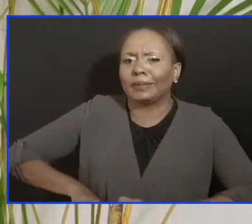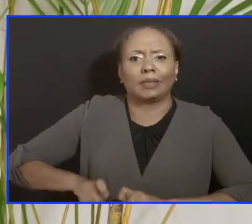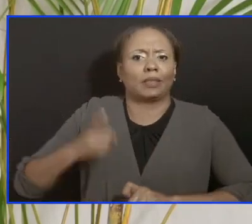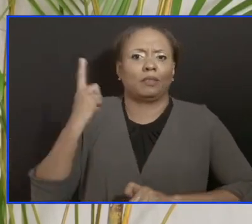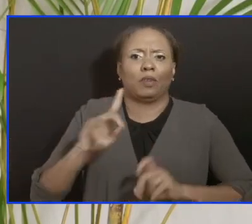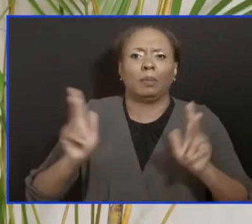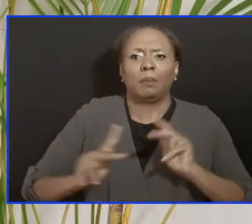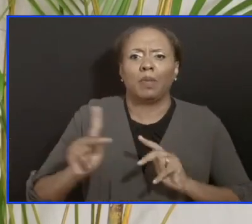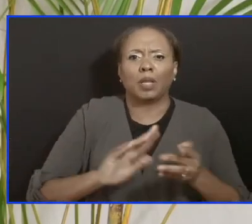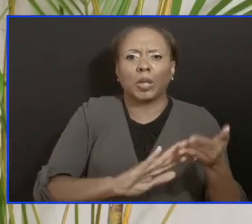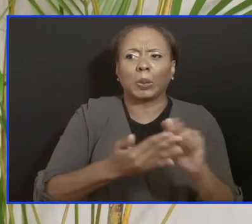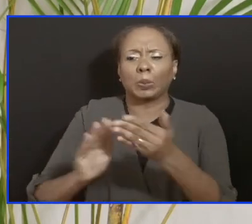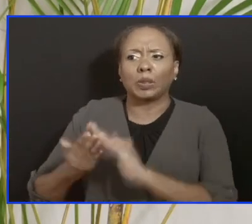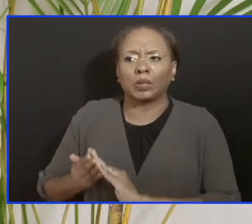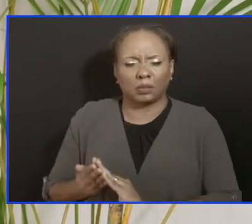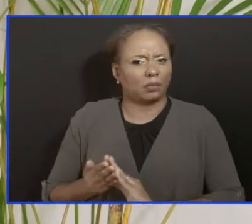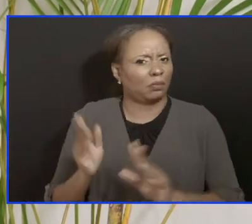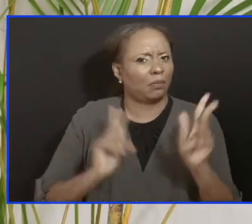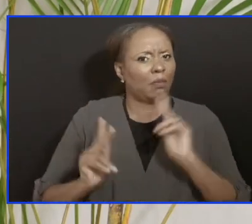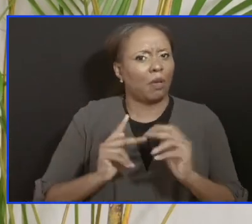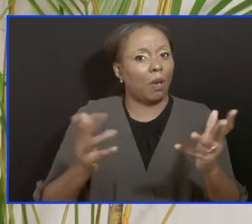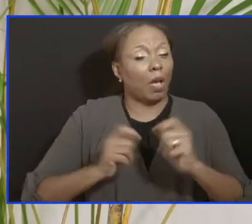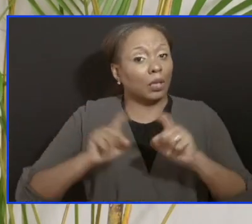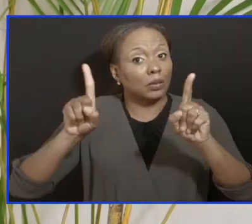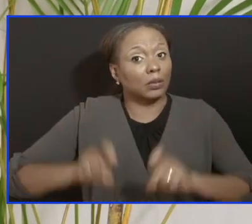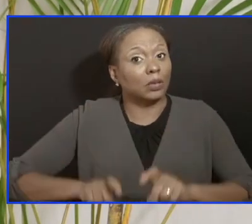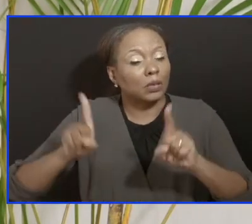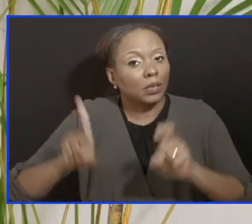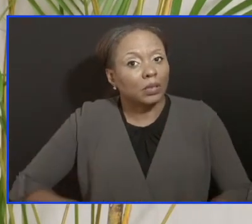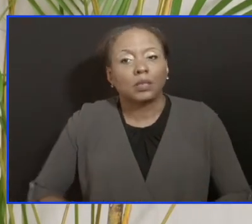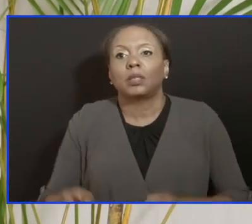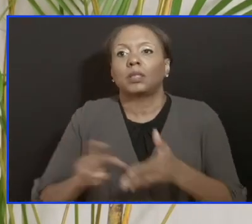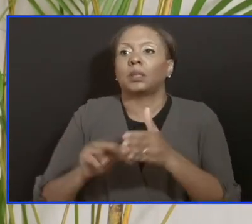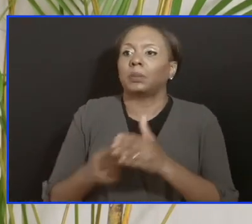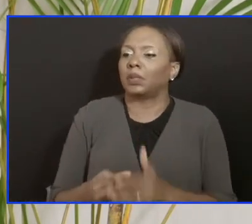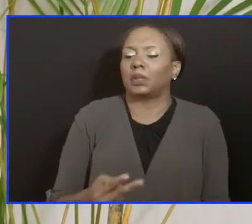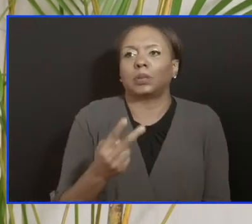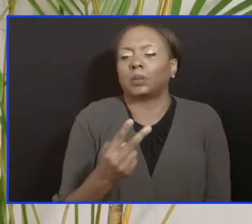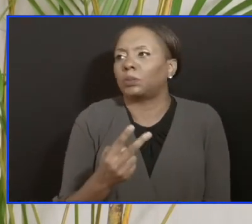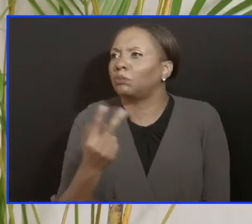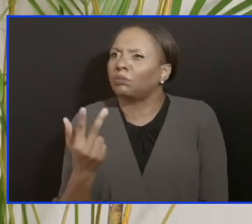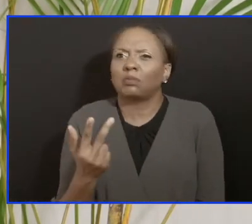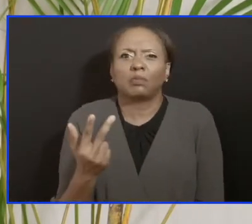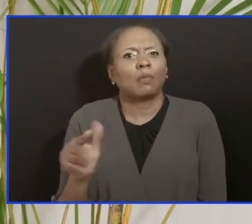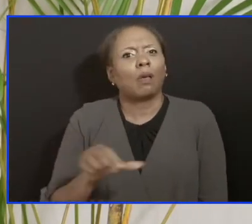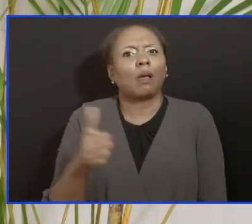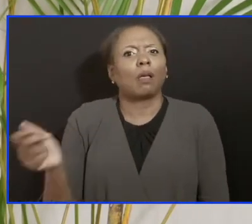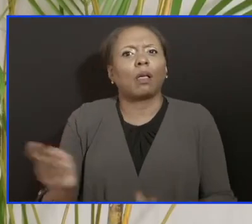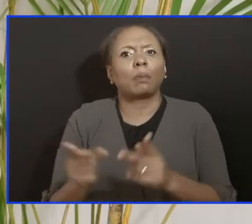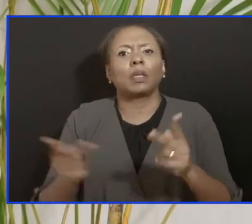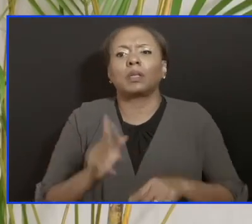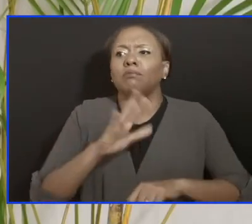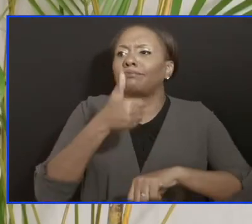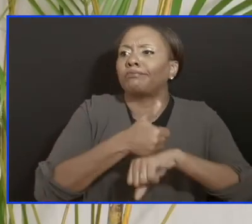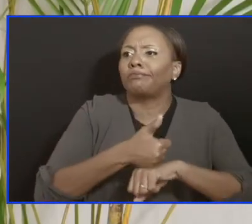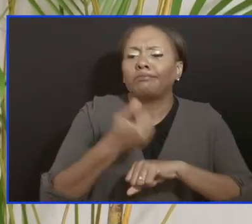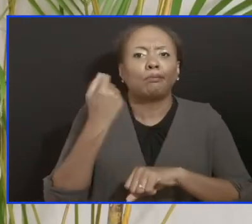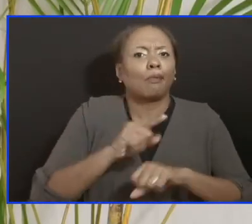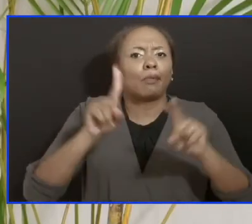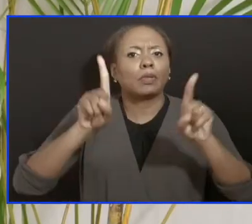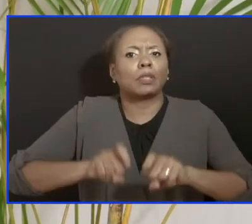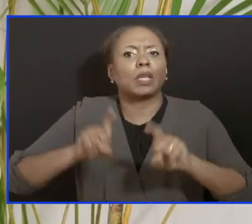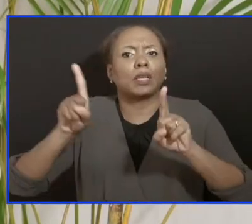persons who need testing by having another two or three sites for testing,